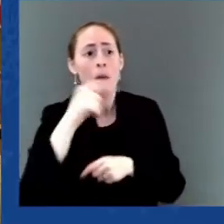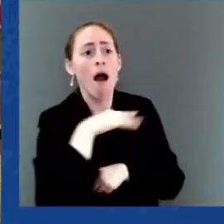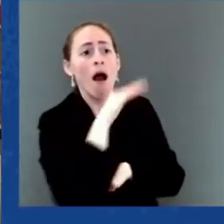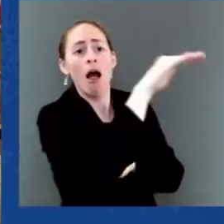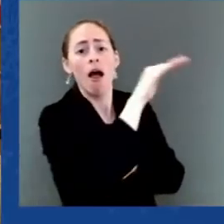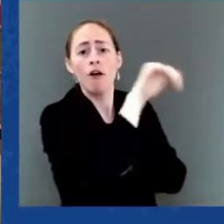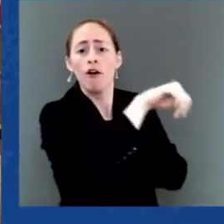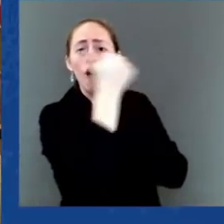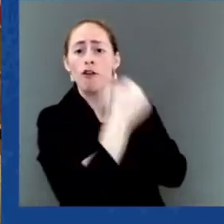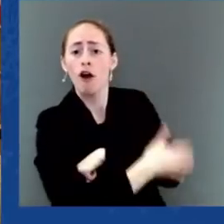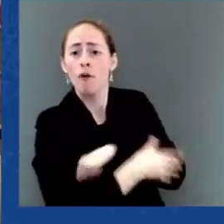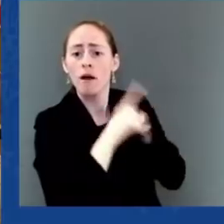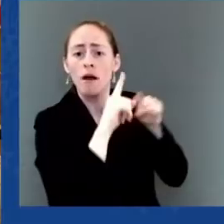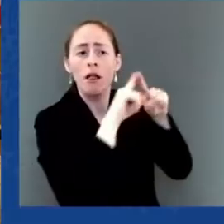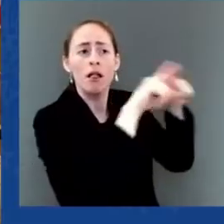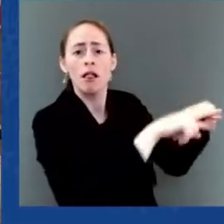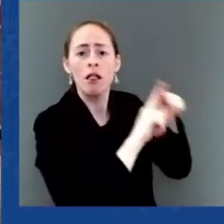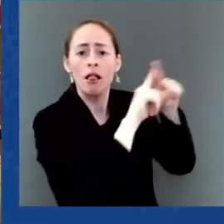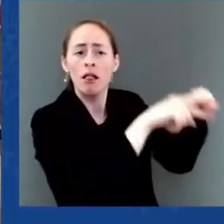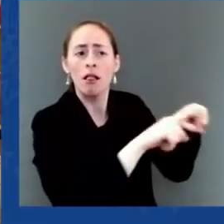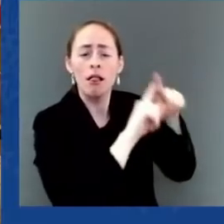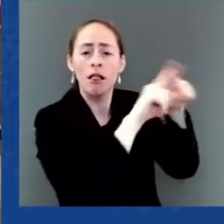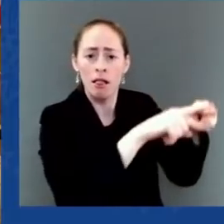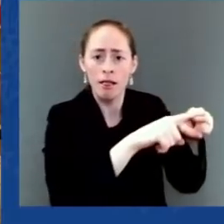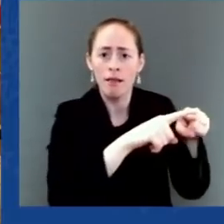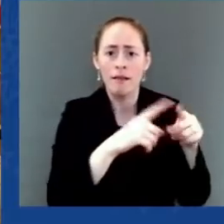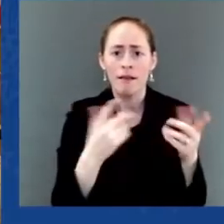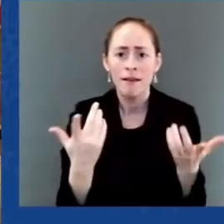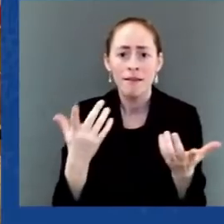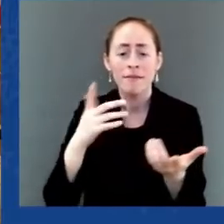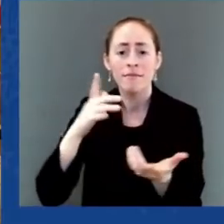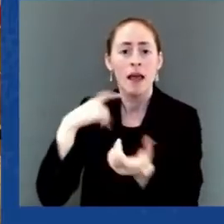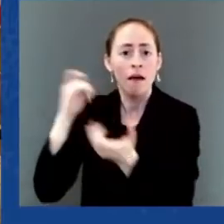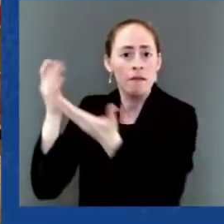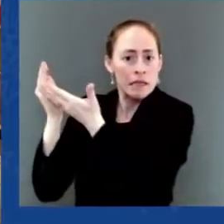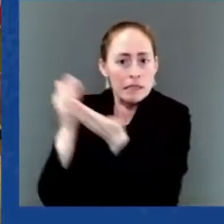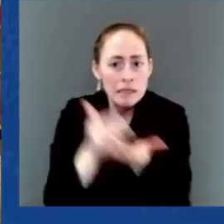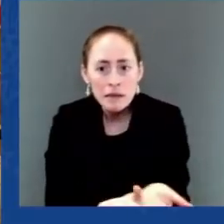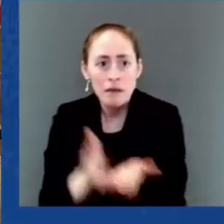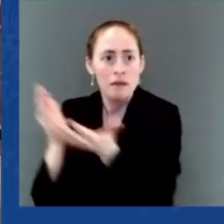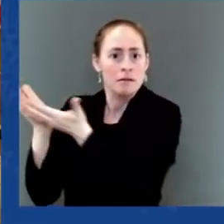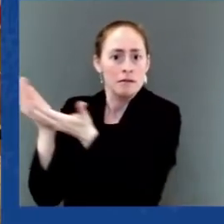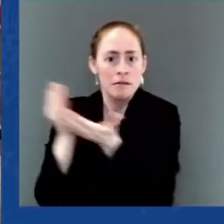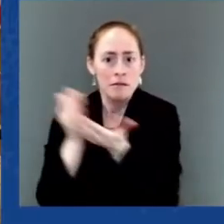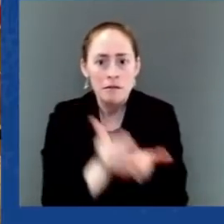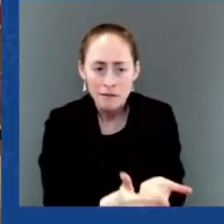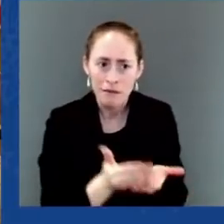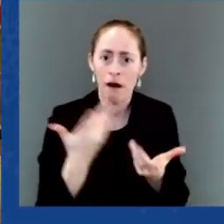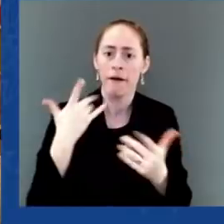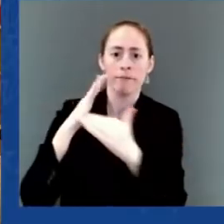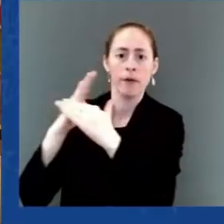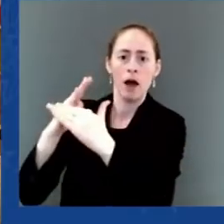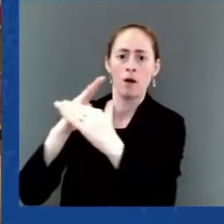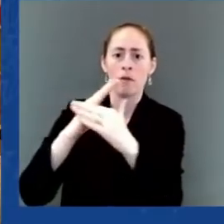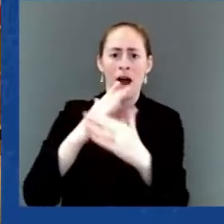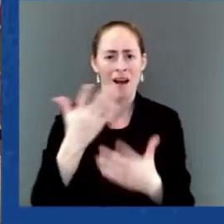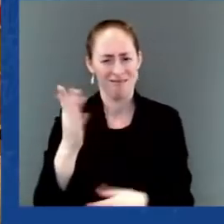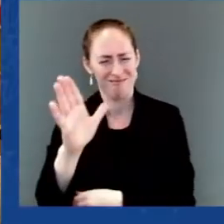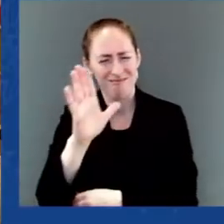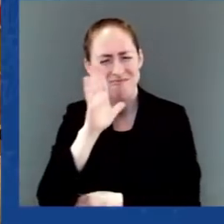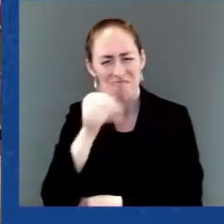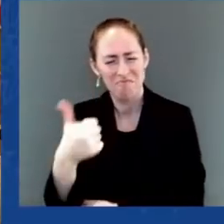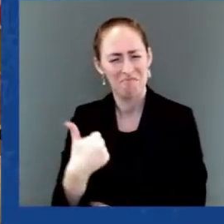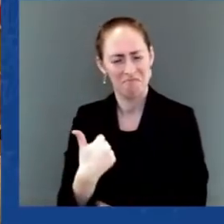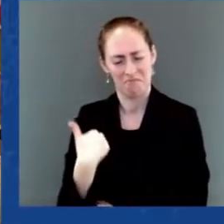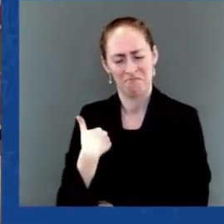impact entailed. Why can we not produce in North America what we produce? Well, of course